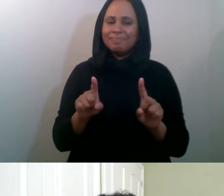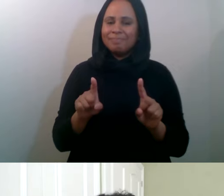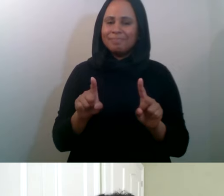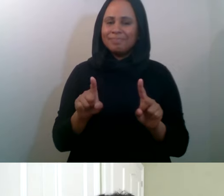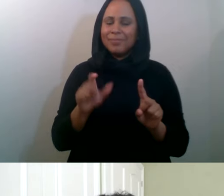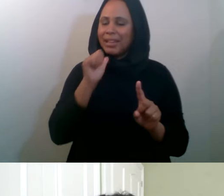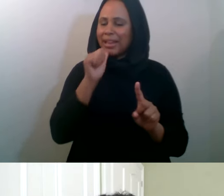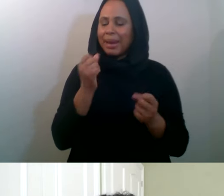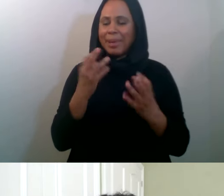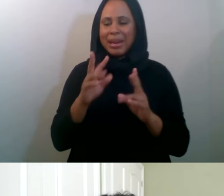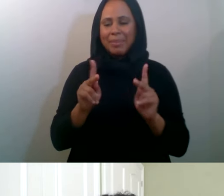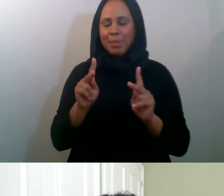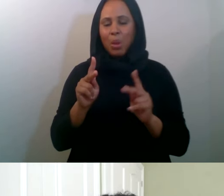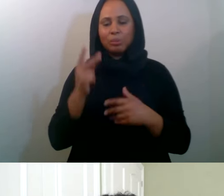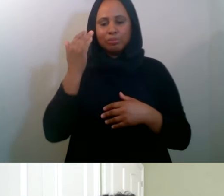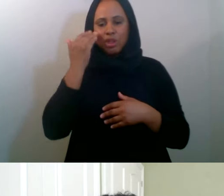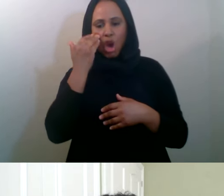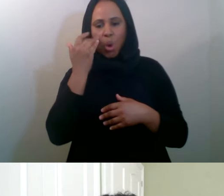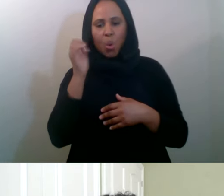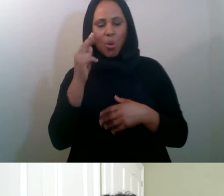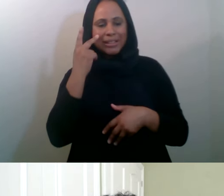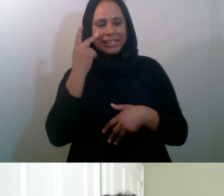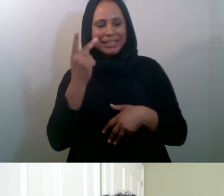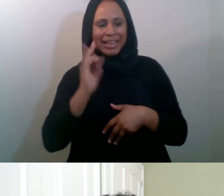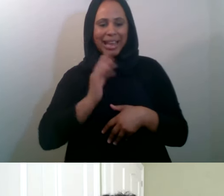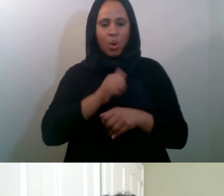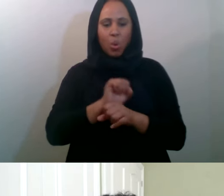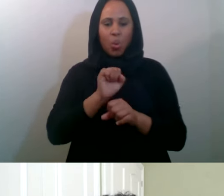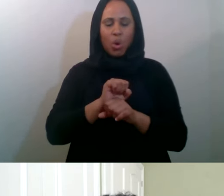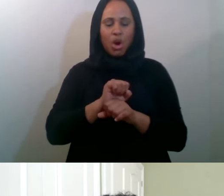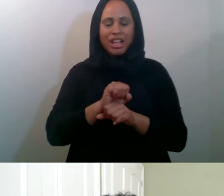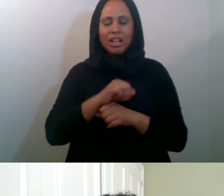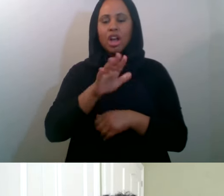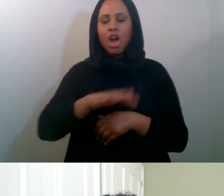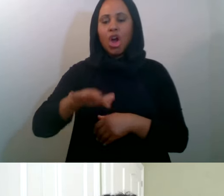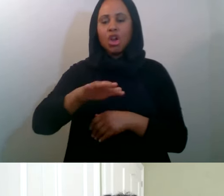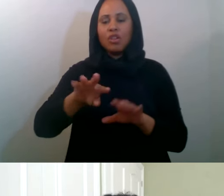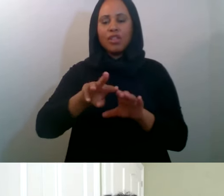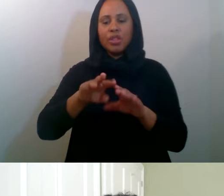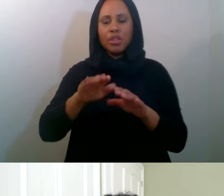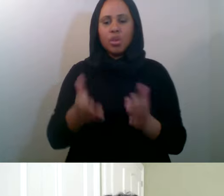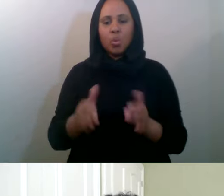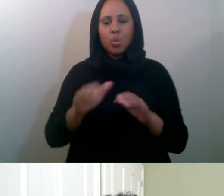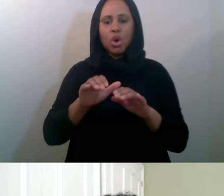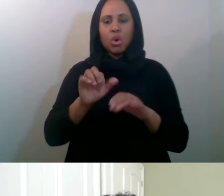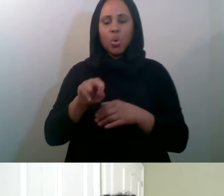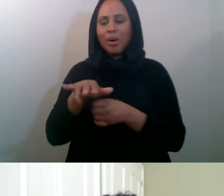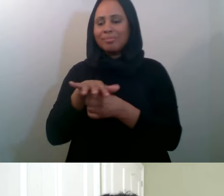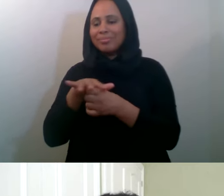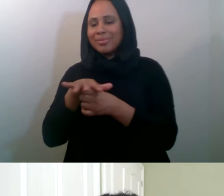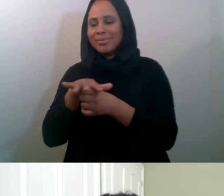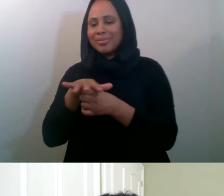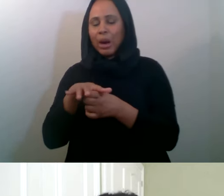it getting visibility, uh, globally or internationally, or even within our local, uh, news cycles.